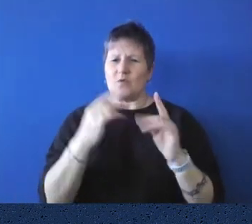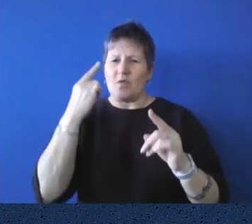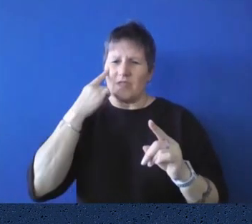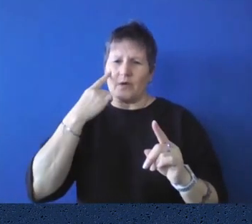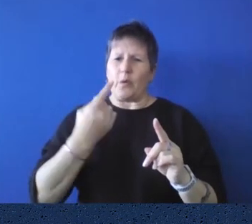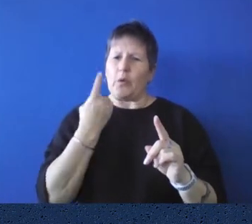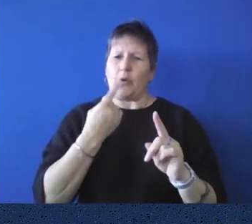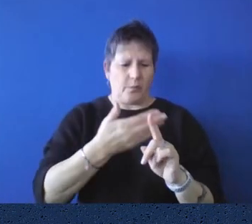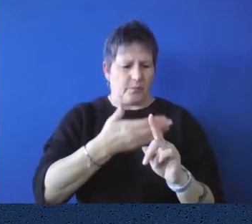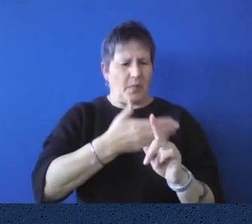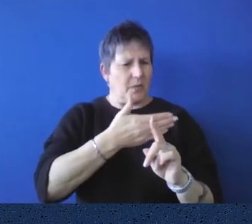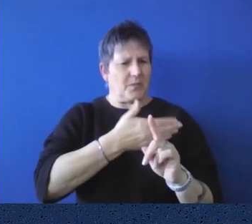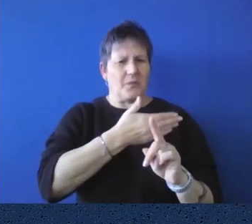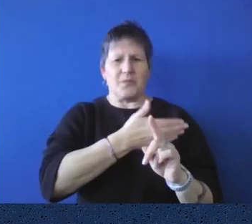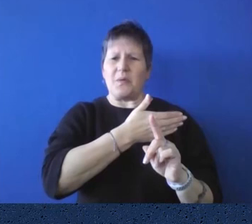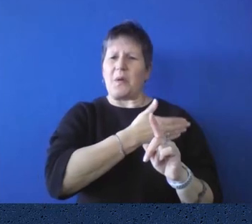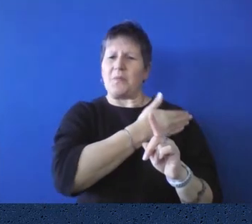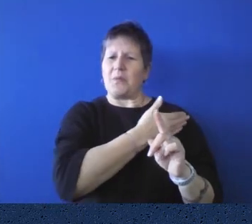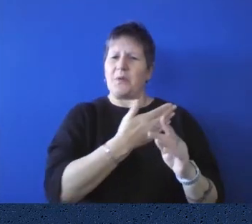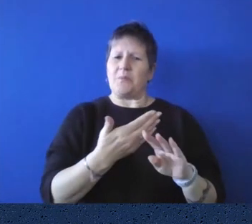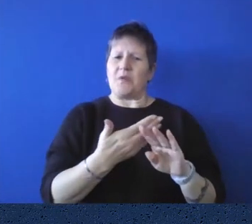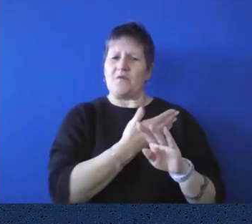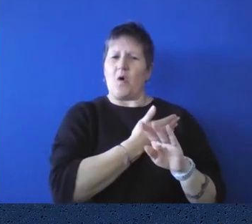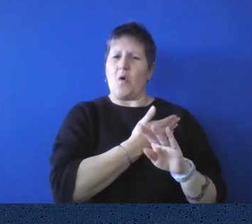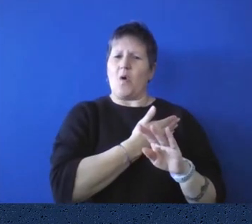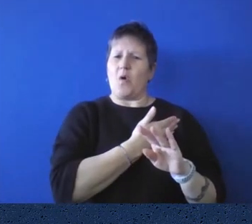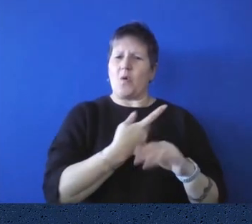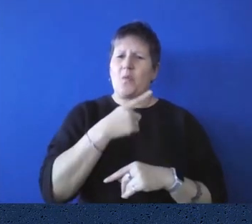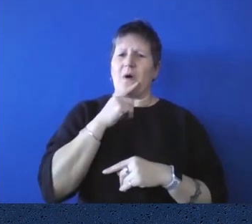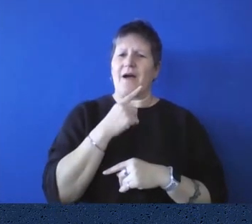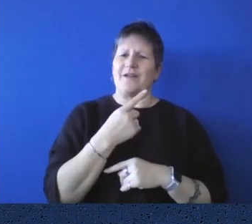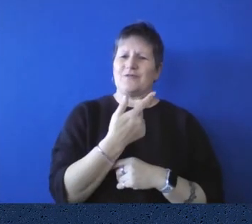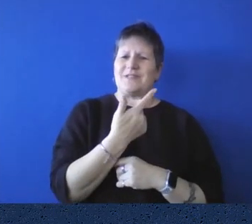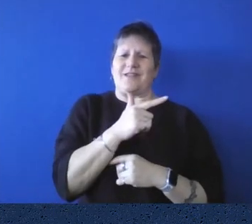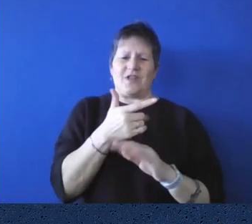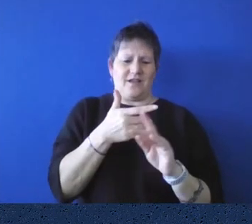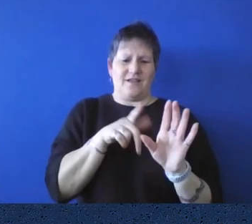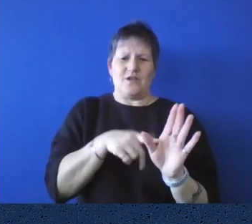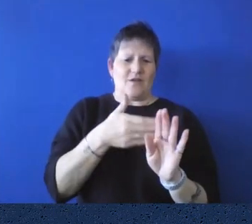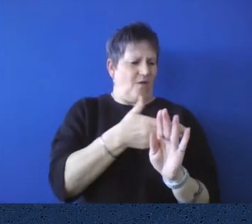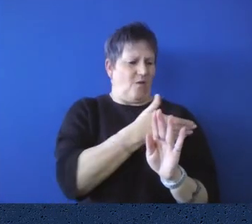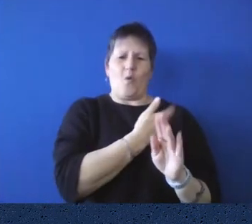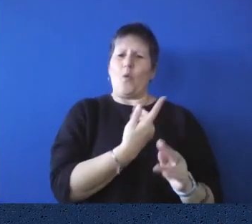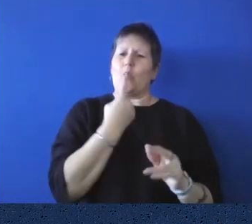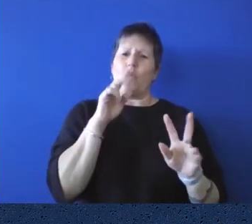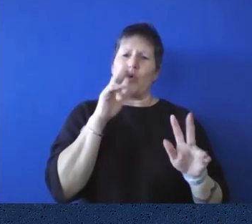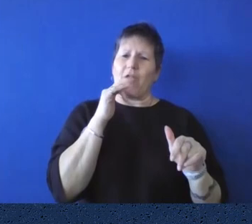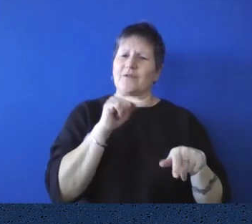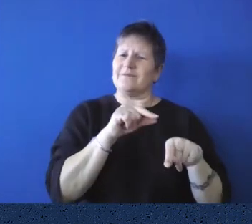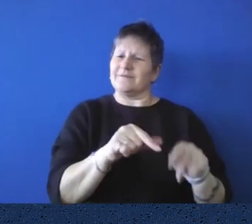over the past 170 years when you're, when you're thinking about, you know, what, what is the, the sort of meaning and the value of this library?